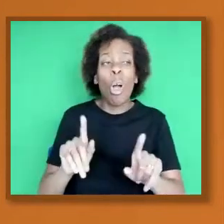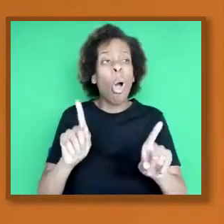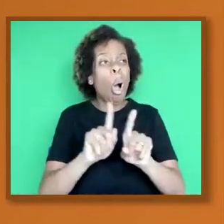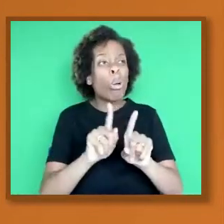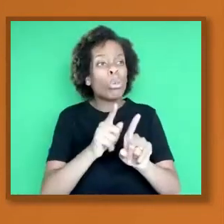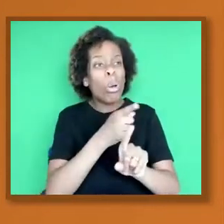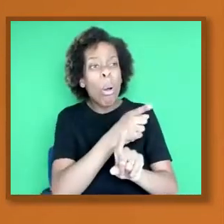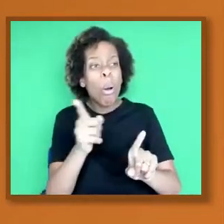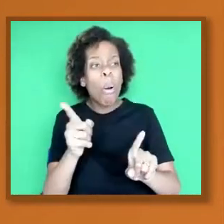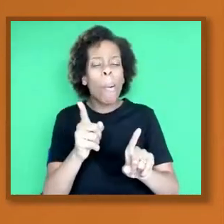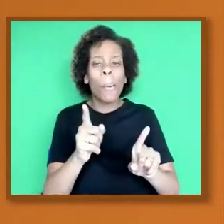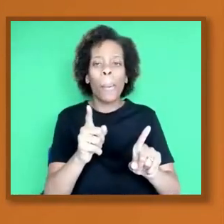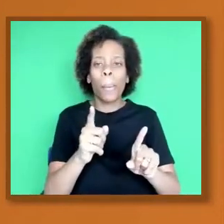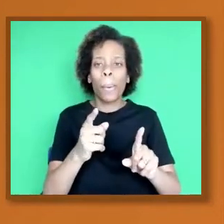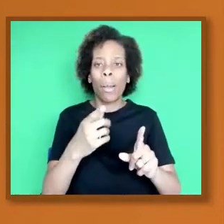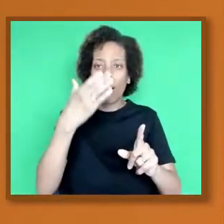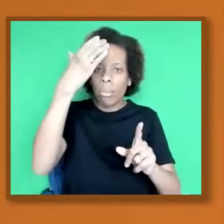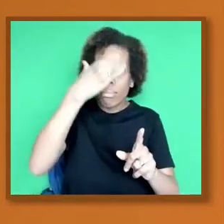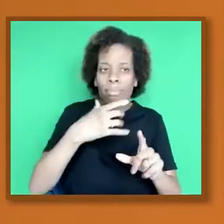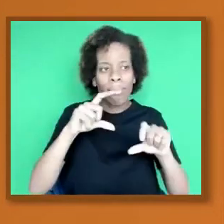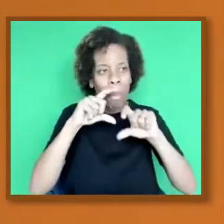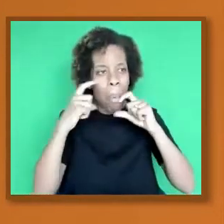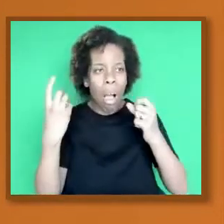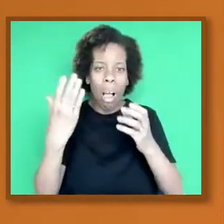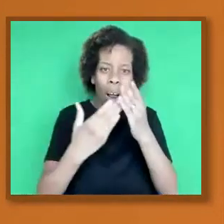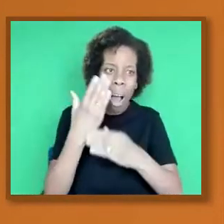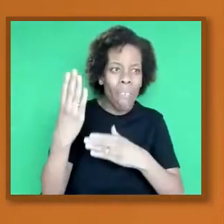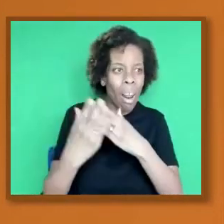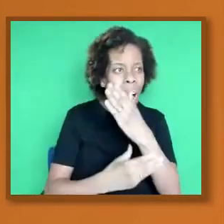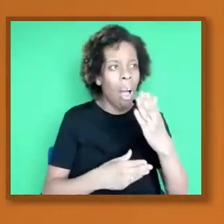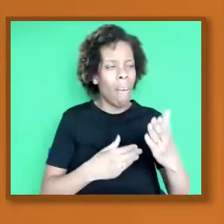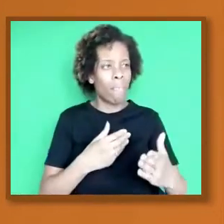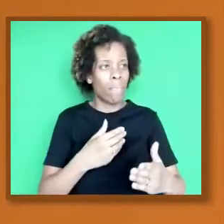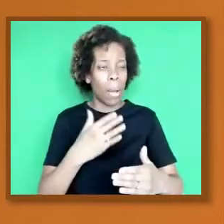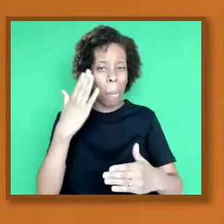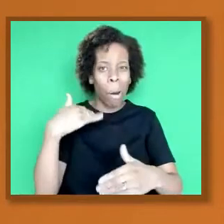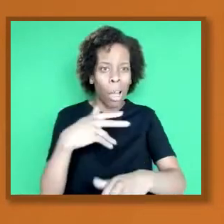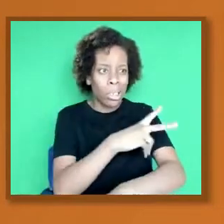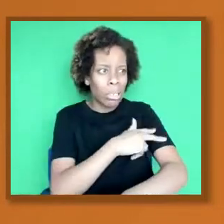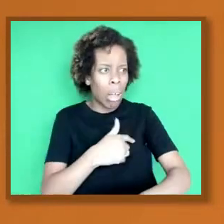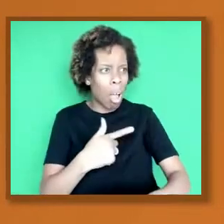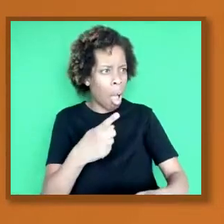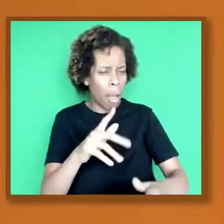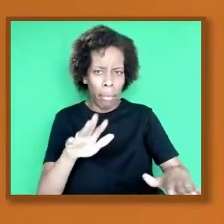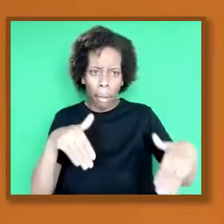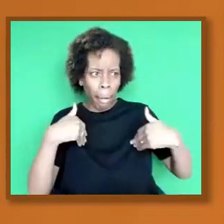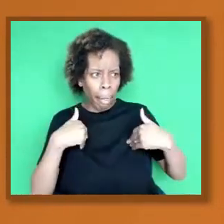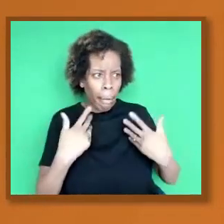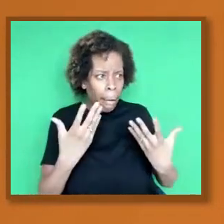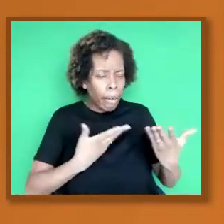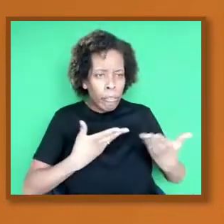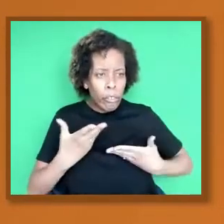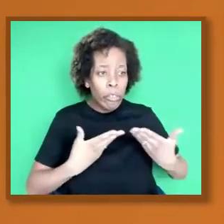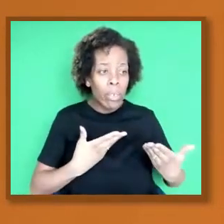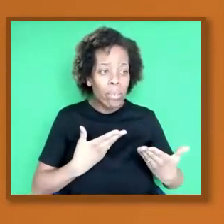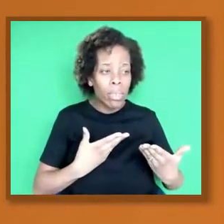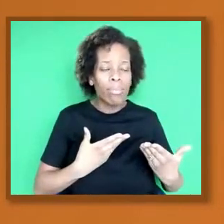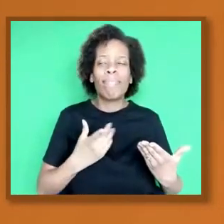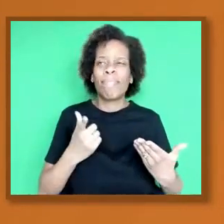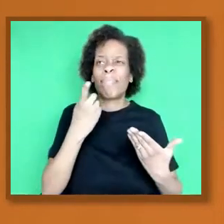staff. But that will be the subject of an independent public inquiry. We are gathering evidence for that, so